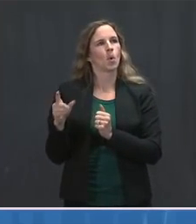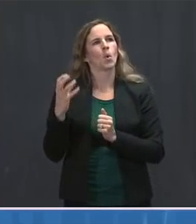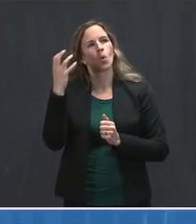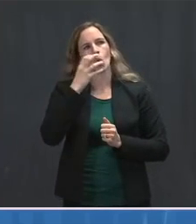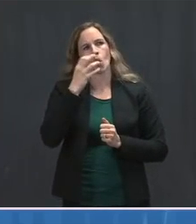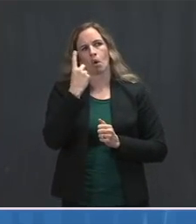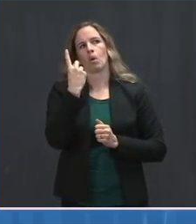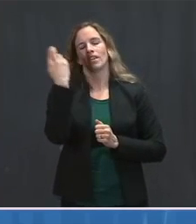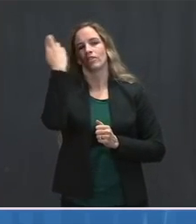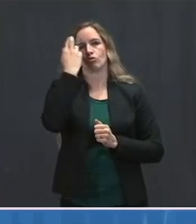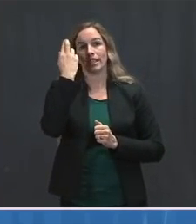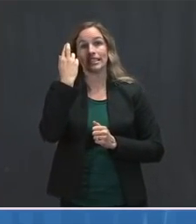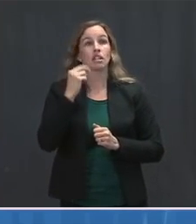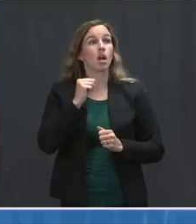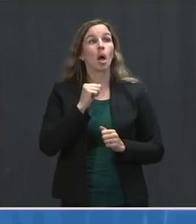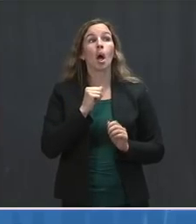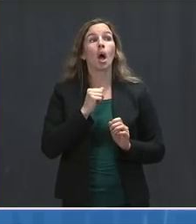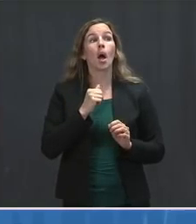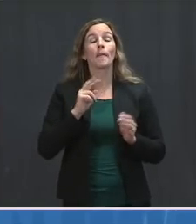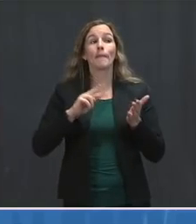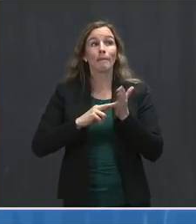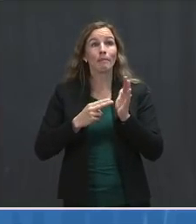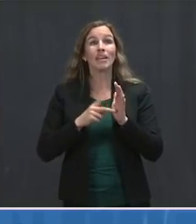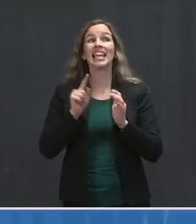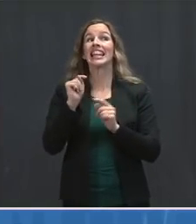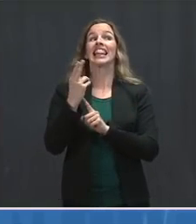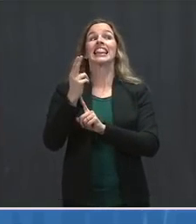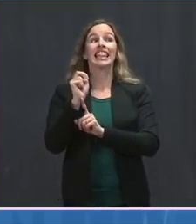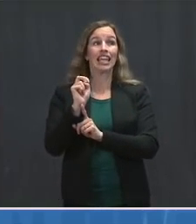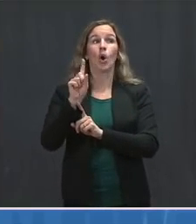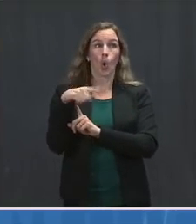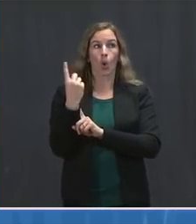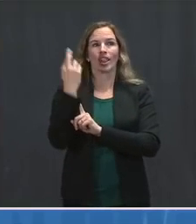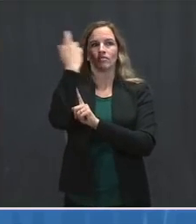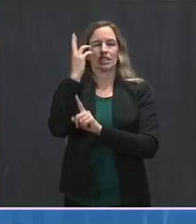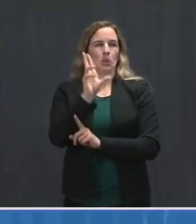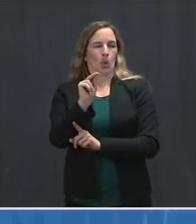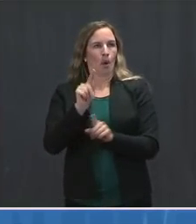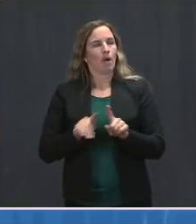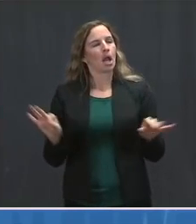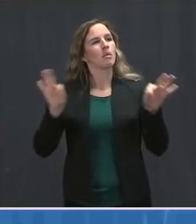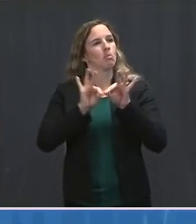those reasons. I'm not going to say it's the entire reason, but it's certainly a critical factor.